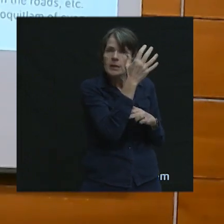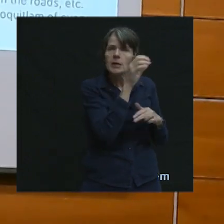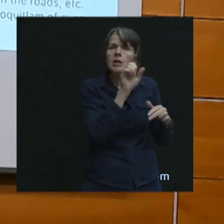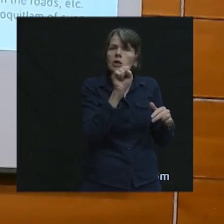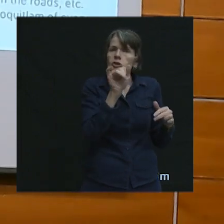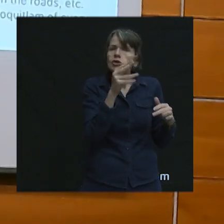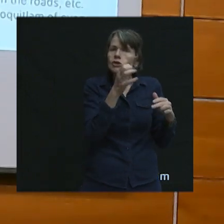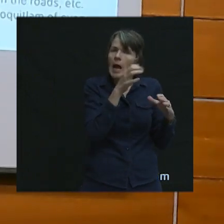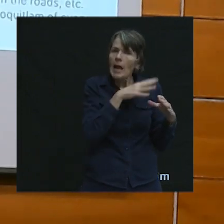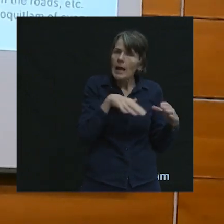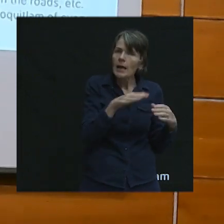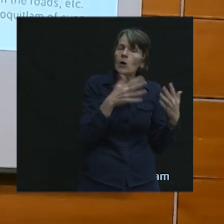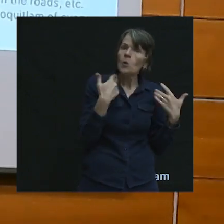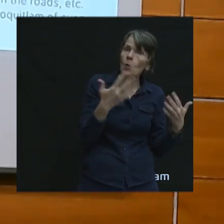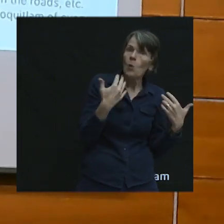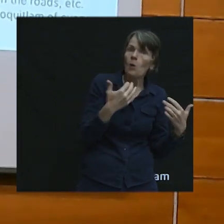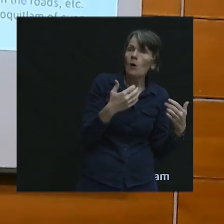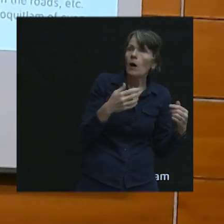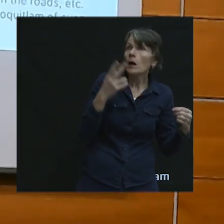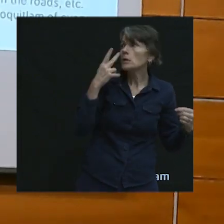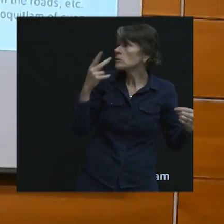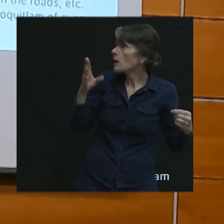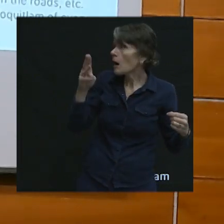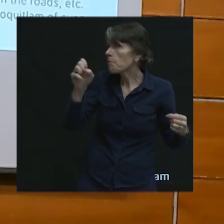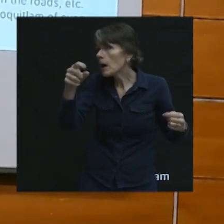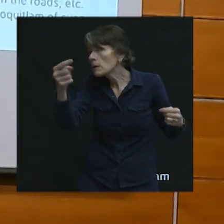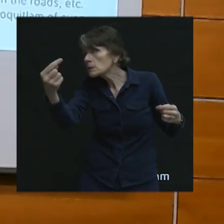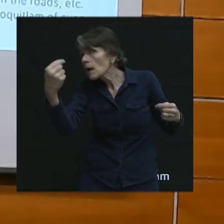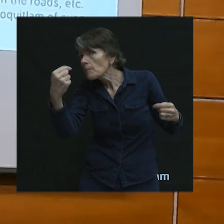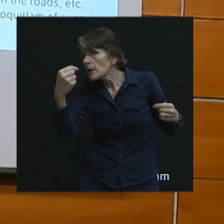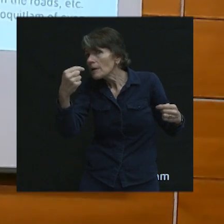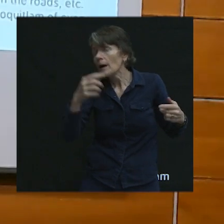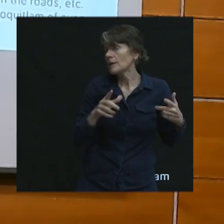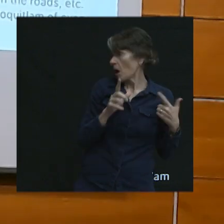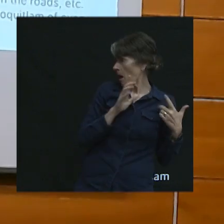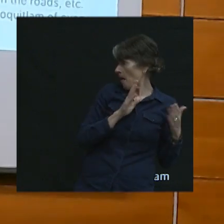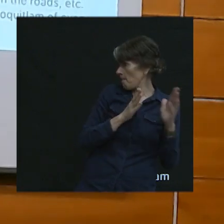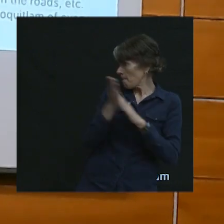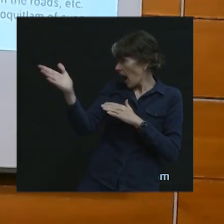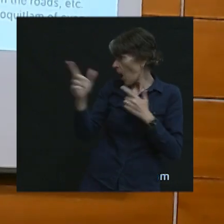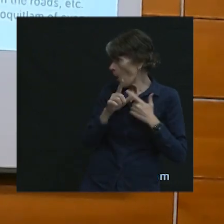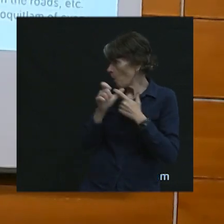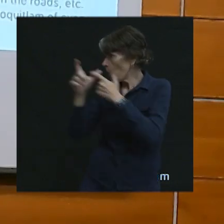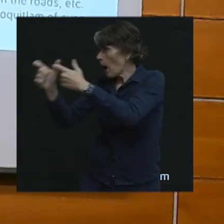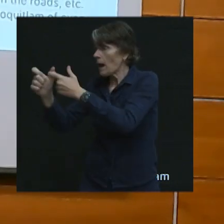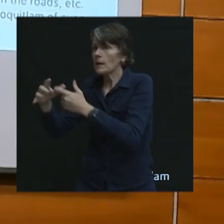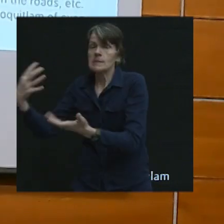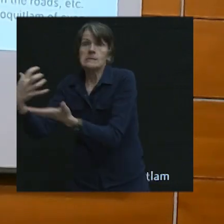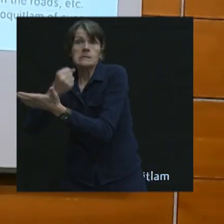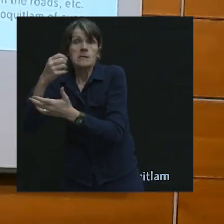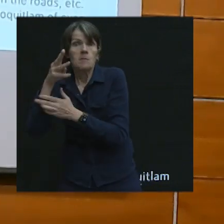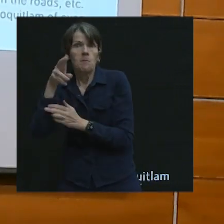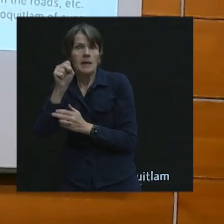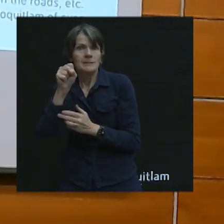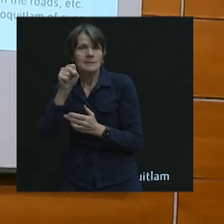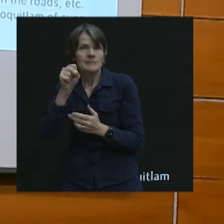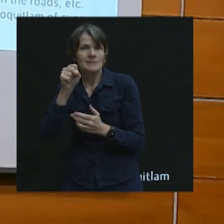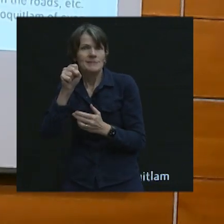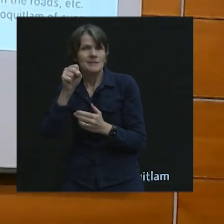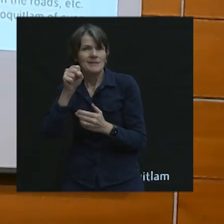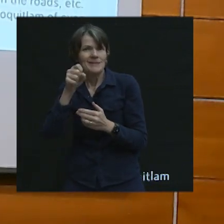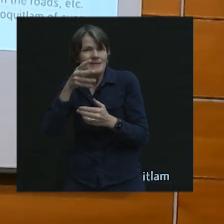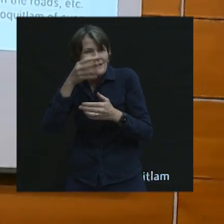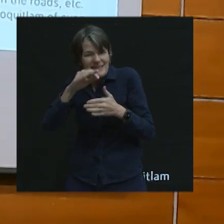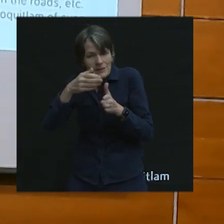the shade, and when they saw their bus coming, because it didn't come that often, they would run across the street and they would get hit. And it was near the intersection, but not